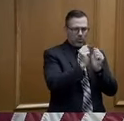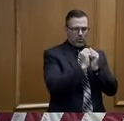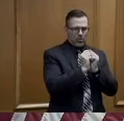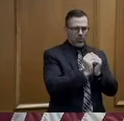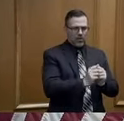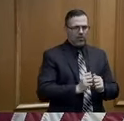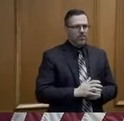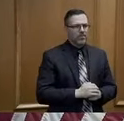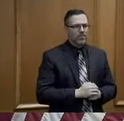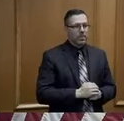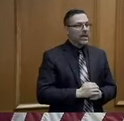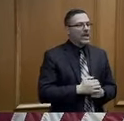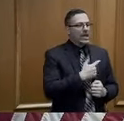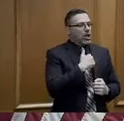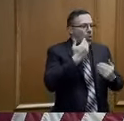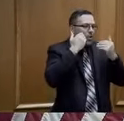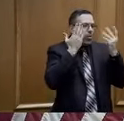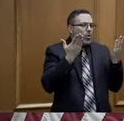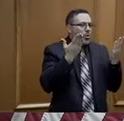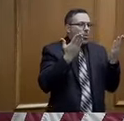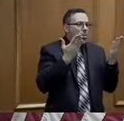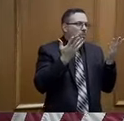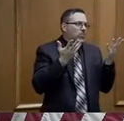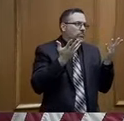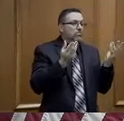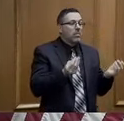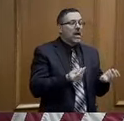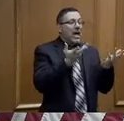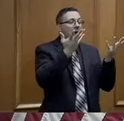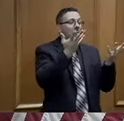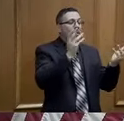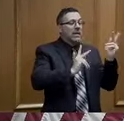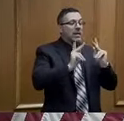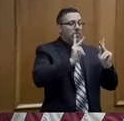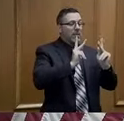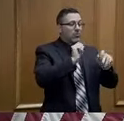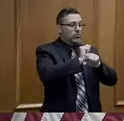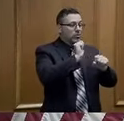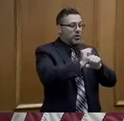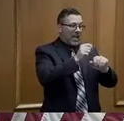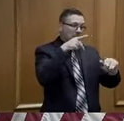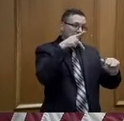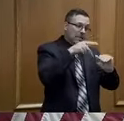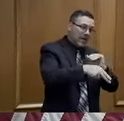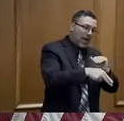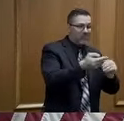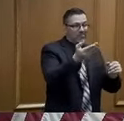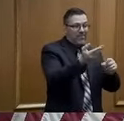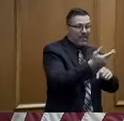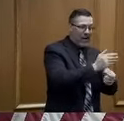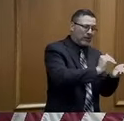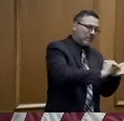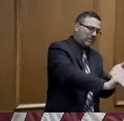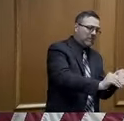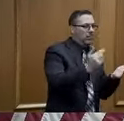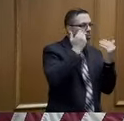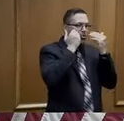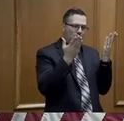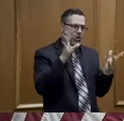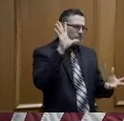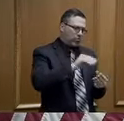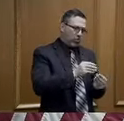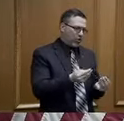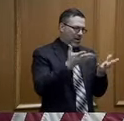to, we do not have an answer yet as to how many have become unemployed in the last few days.